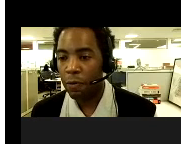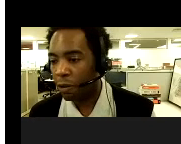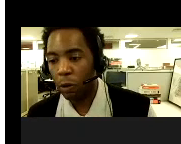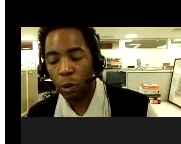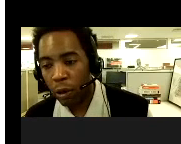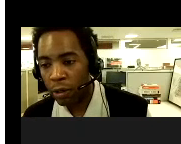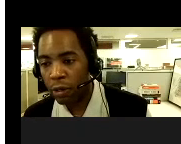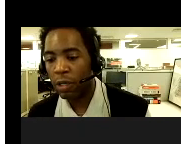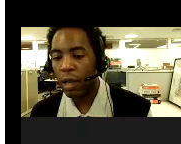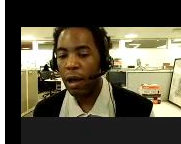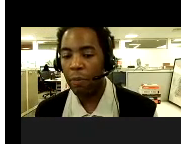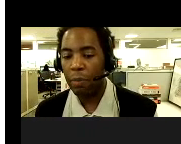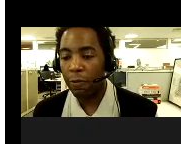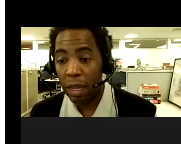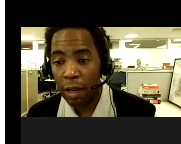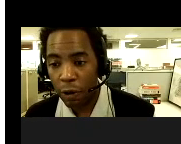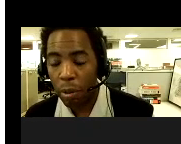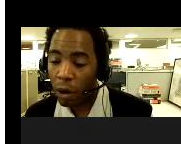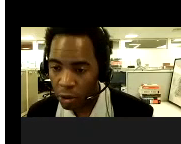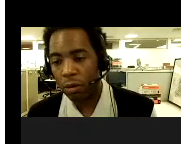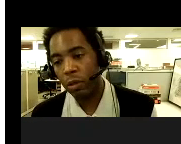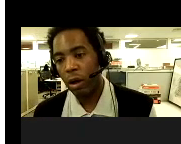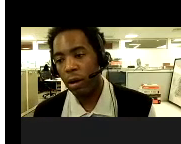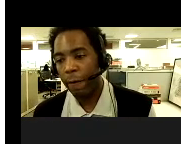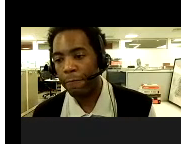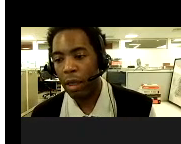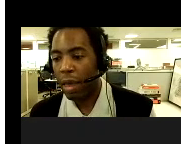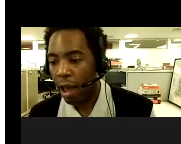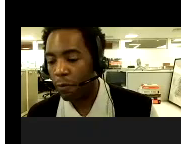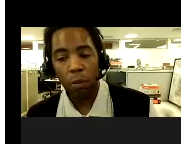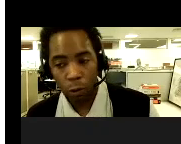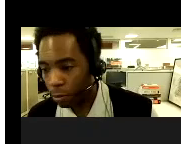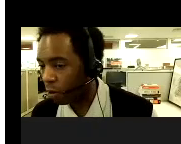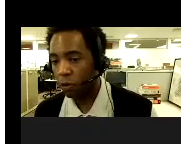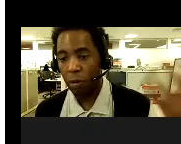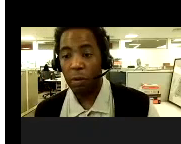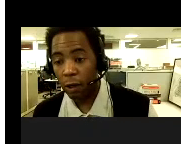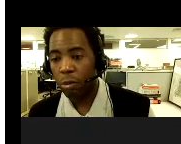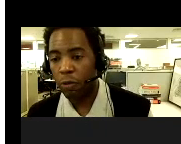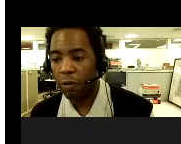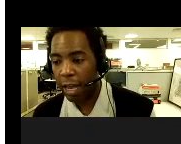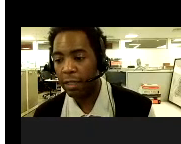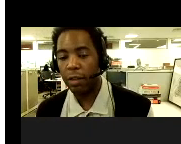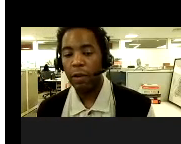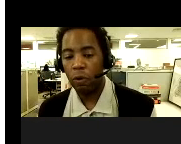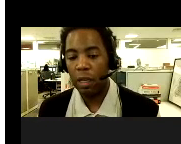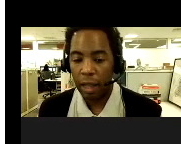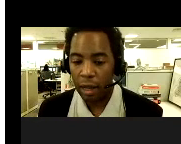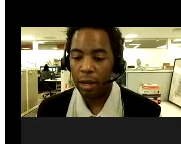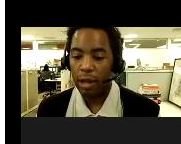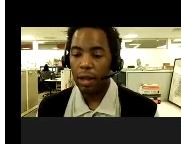come into that risk of multiple partners. Um, but if any of your partners, um, may have multiple partners or may be eligible for the vaccine,